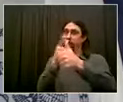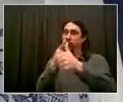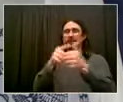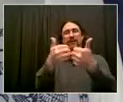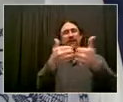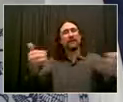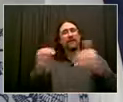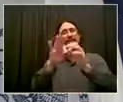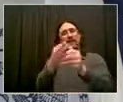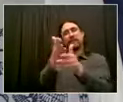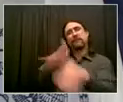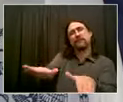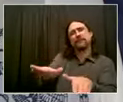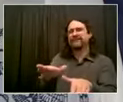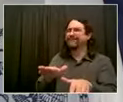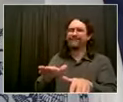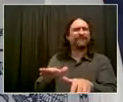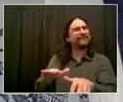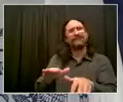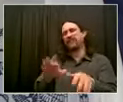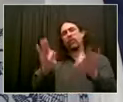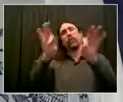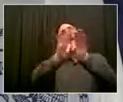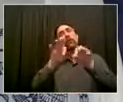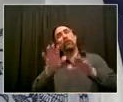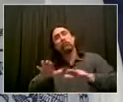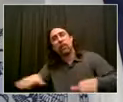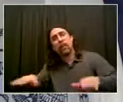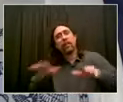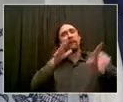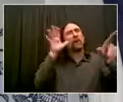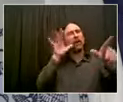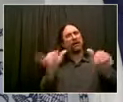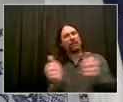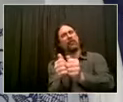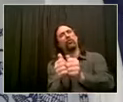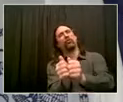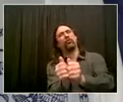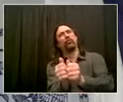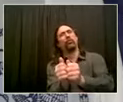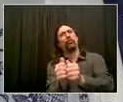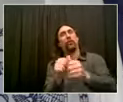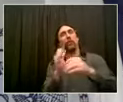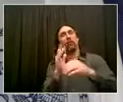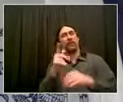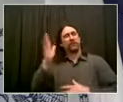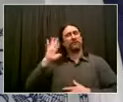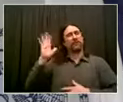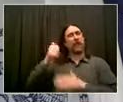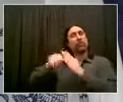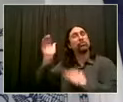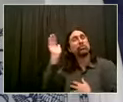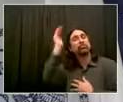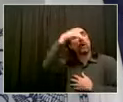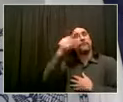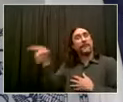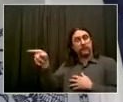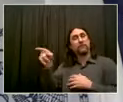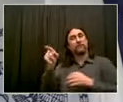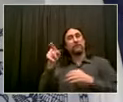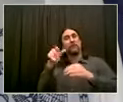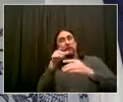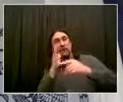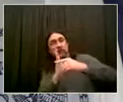So we'll work with them in every way, but I think we'd need a very different approach than what was used in the past. Go ahead, Odalis.